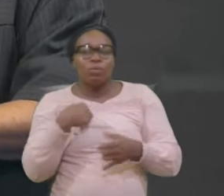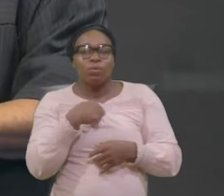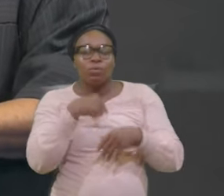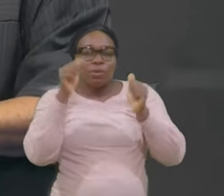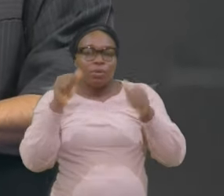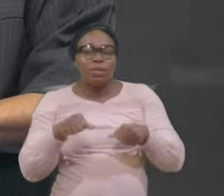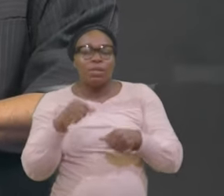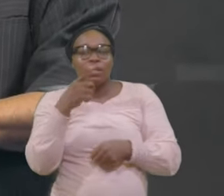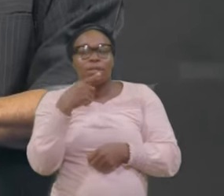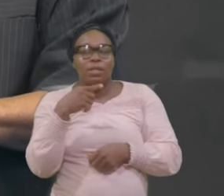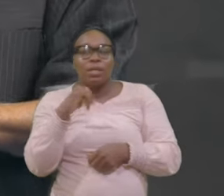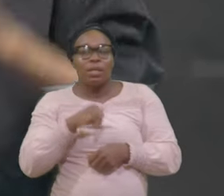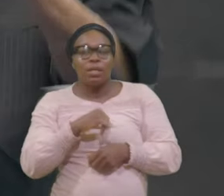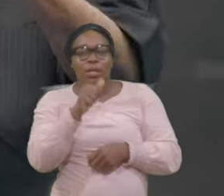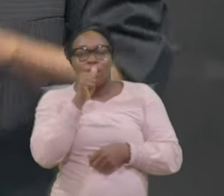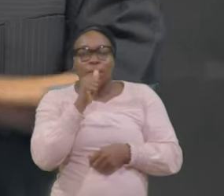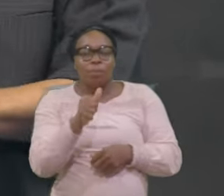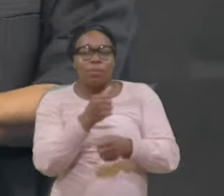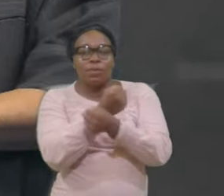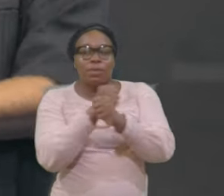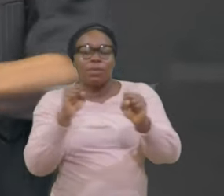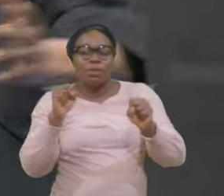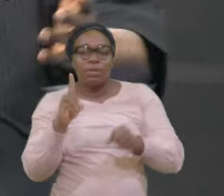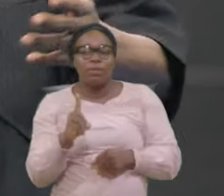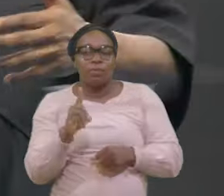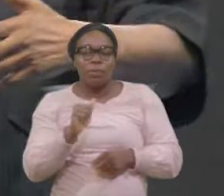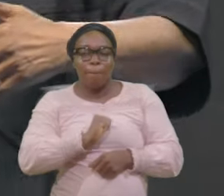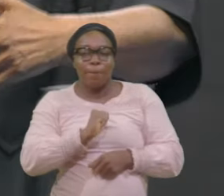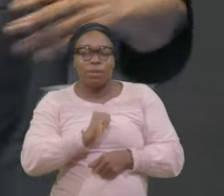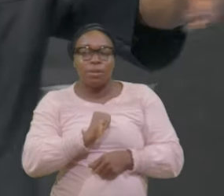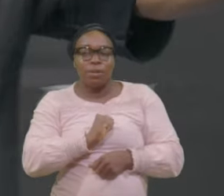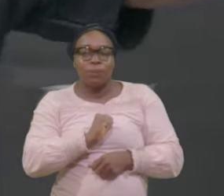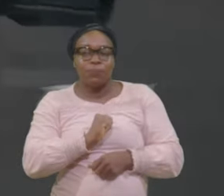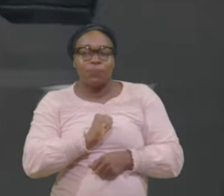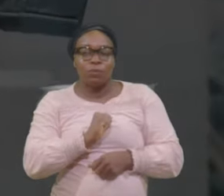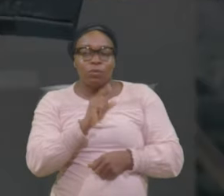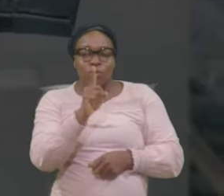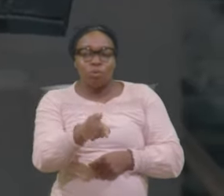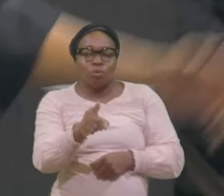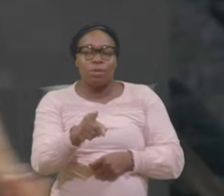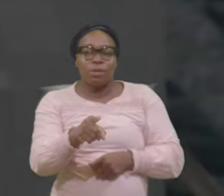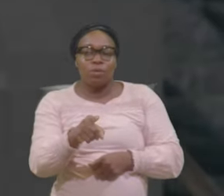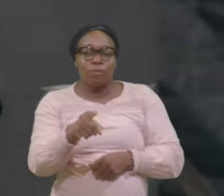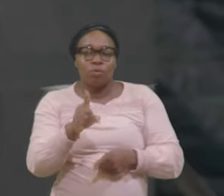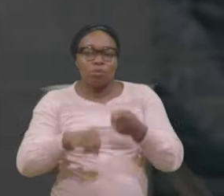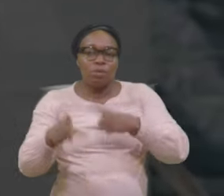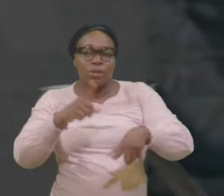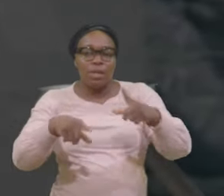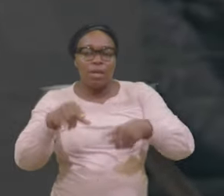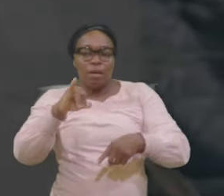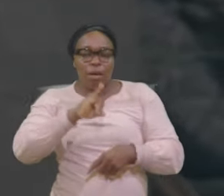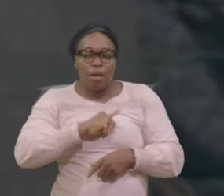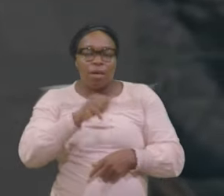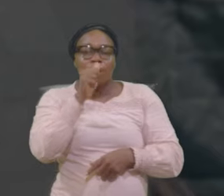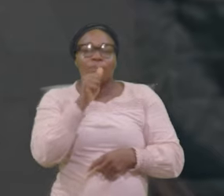Am Saved Personal Not that We are Saved No Salvation